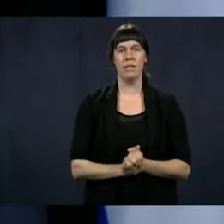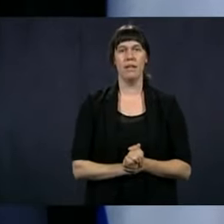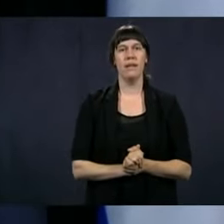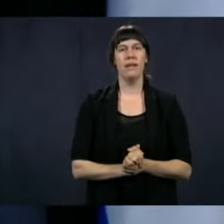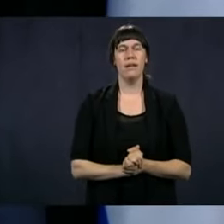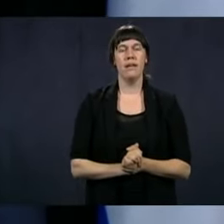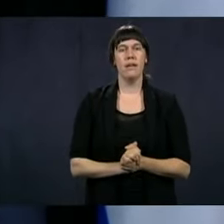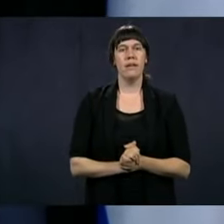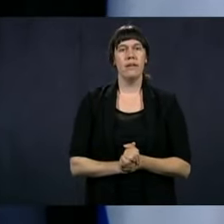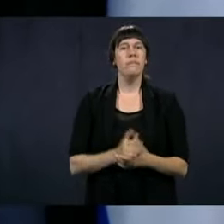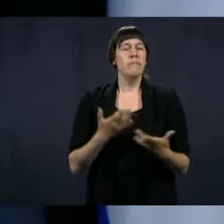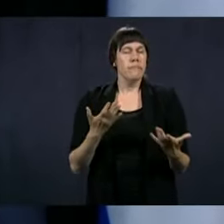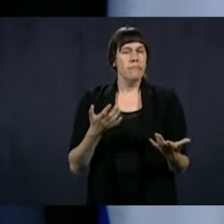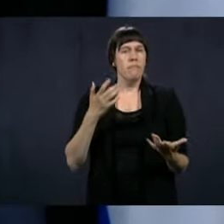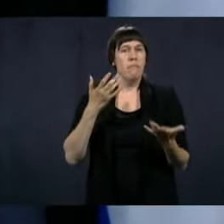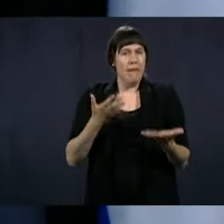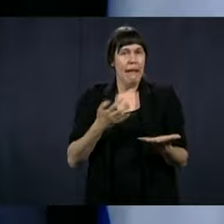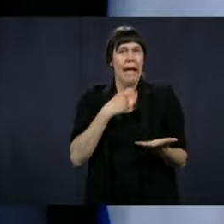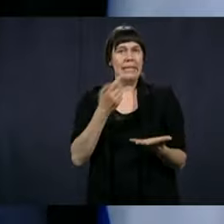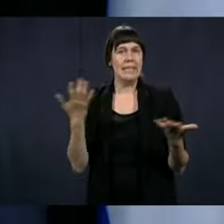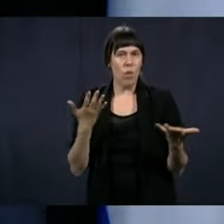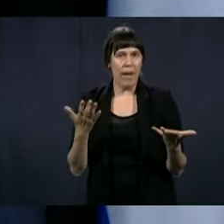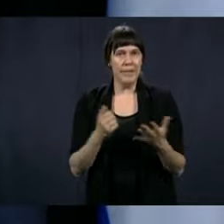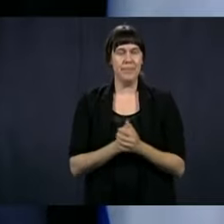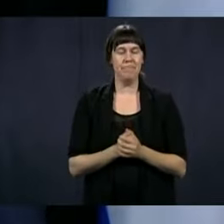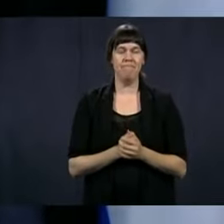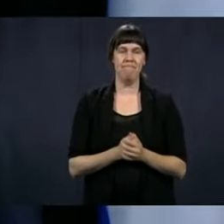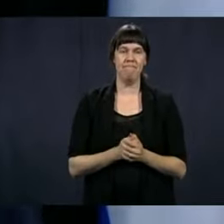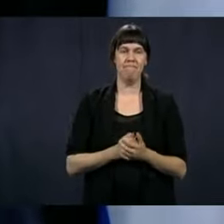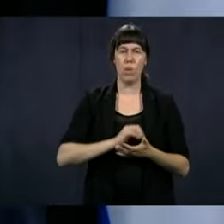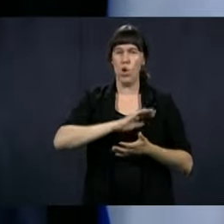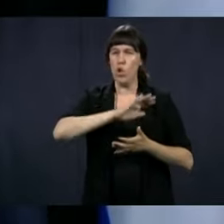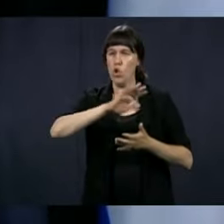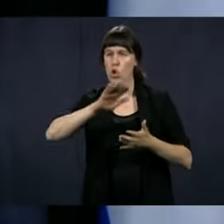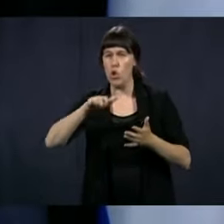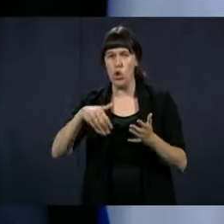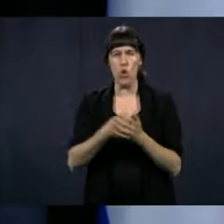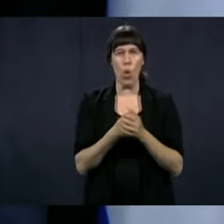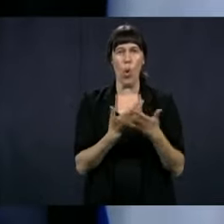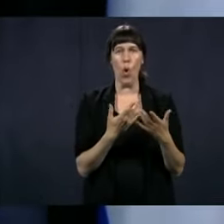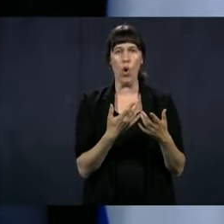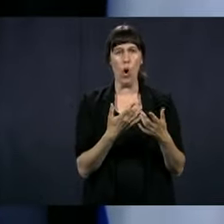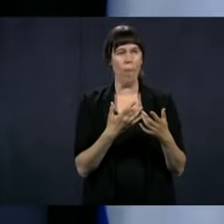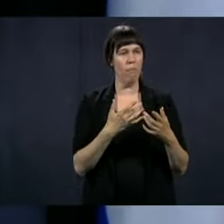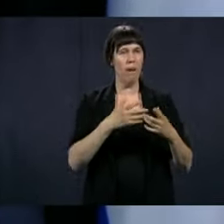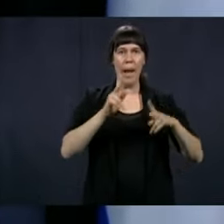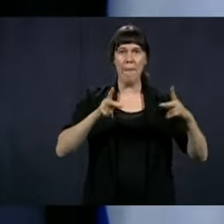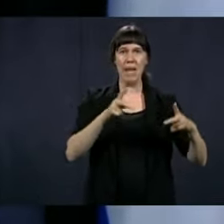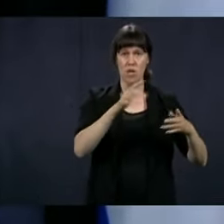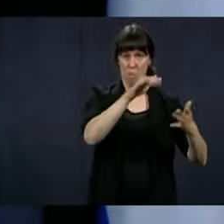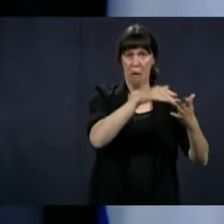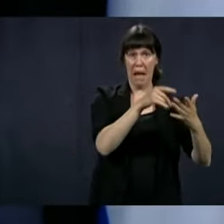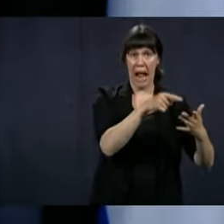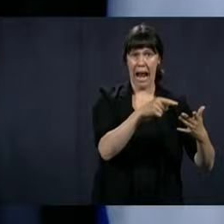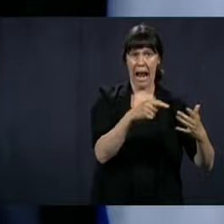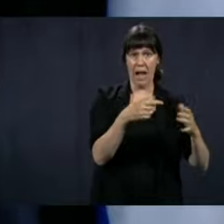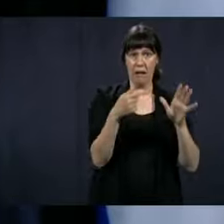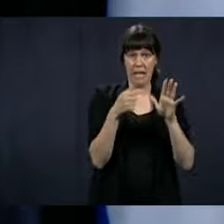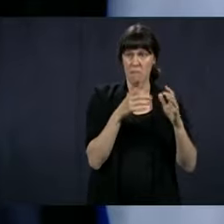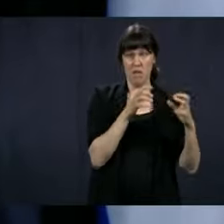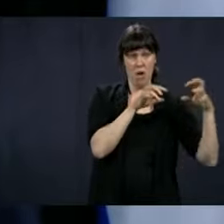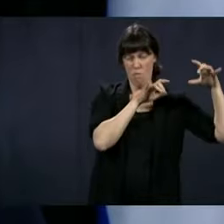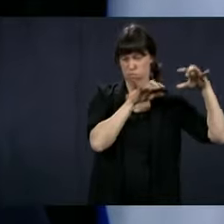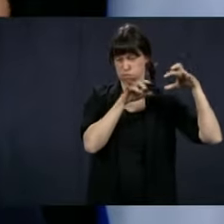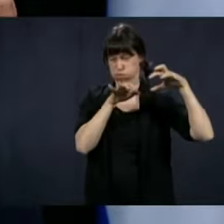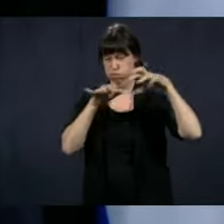organized. I believe, you know, what we're saying is that it's not necessarily time to automatically all go to eastern Quebec and